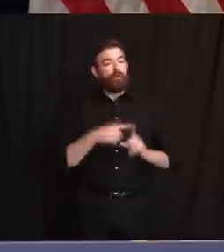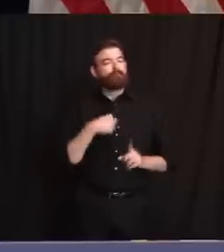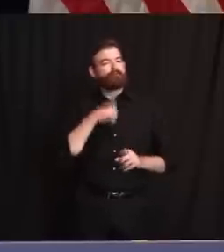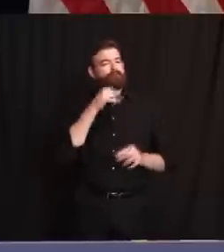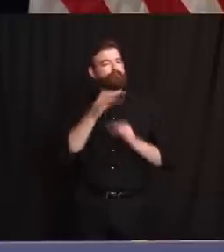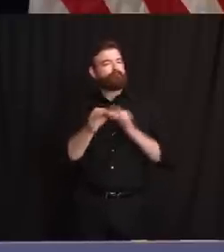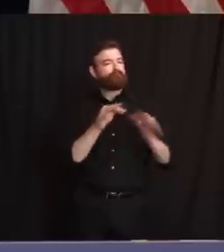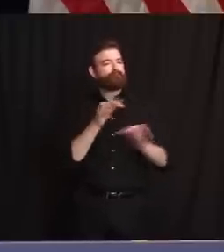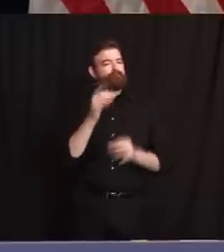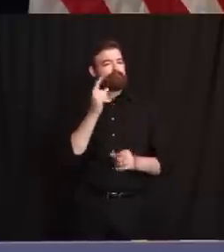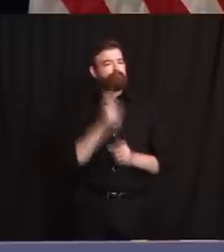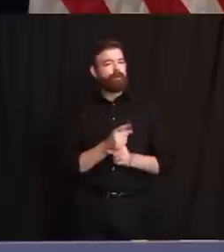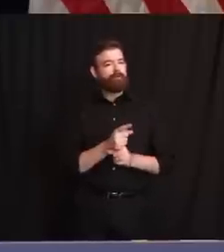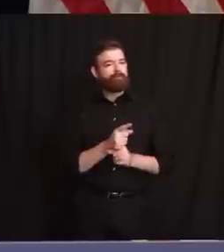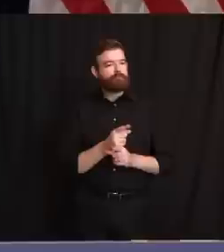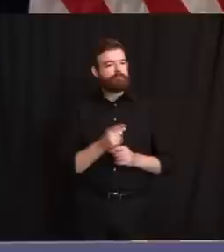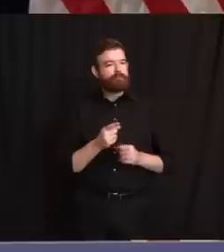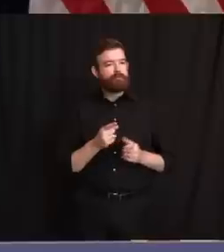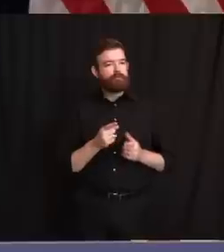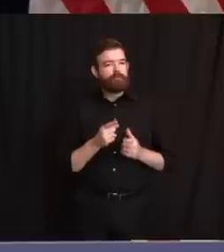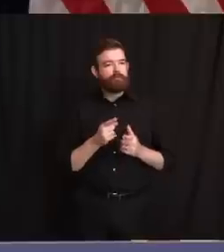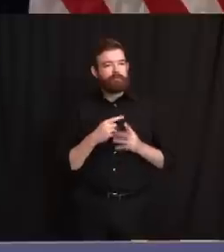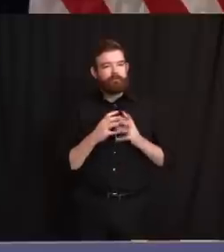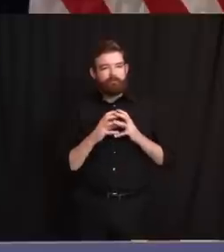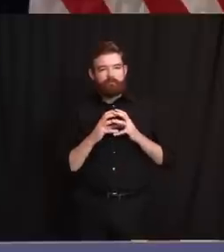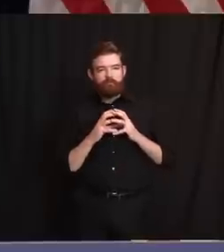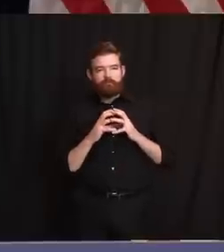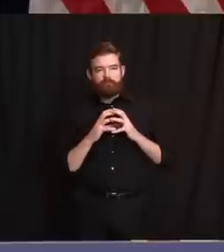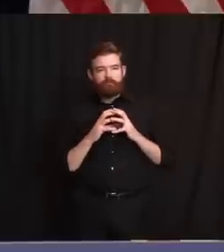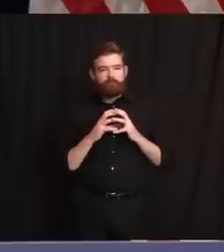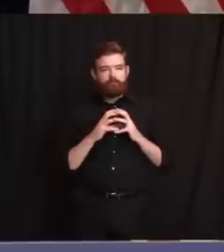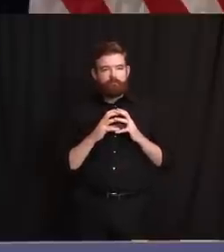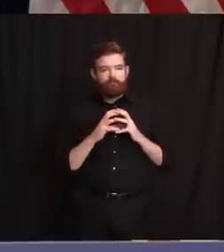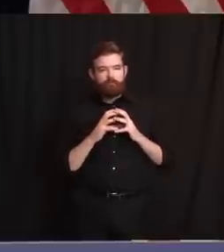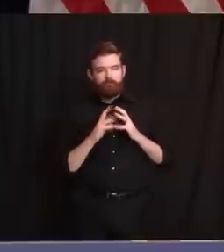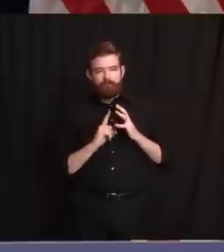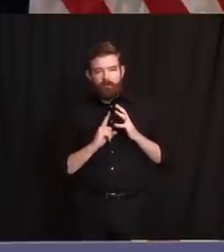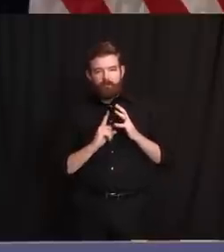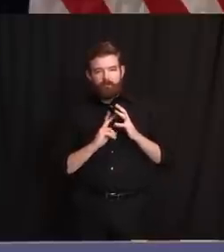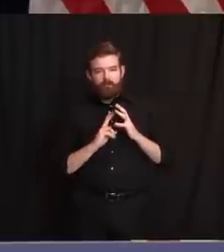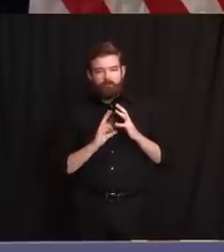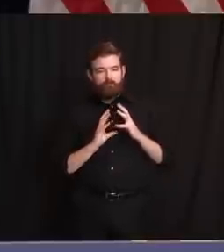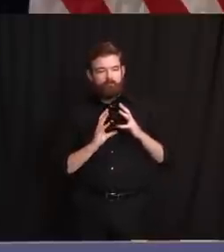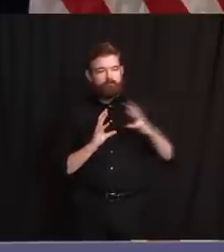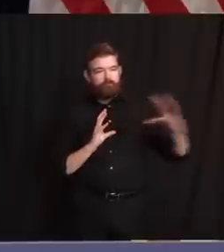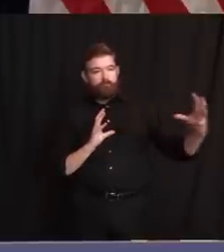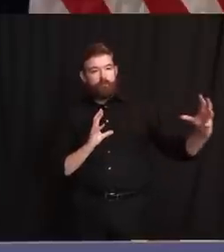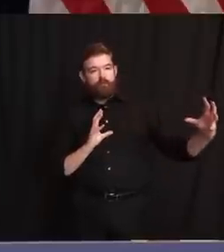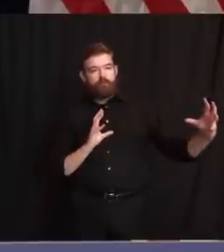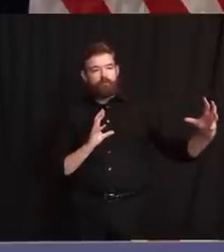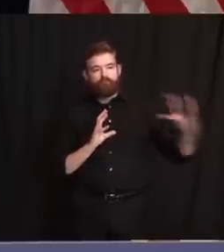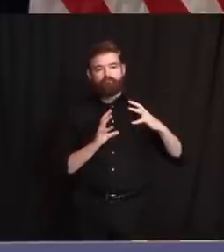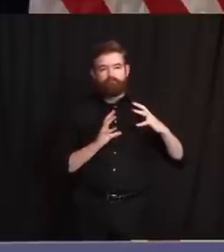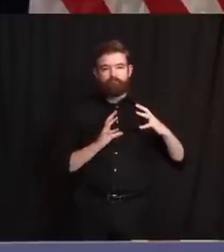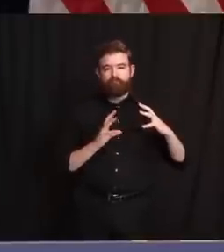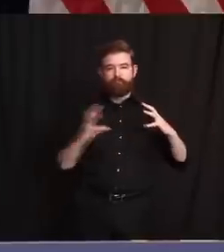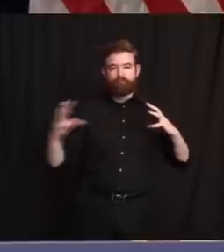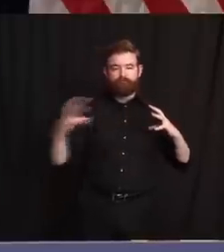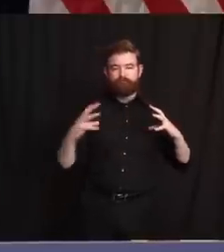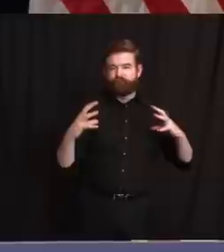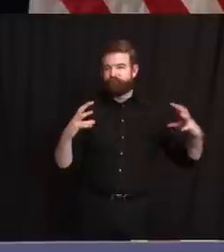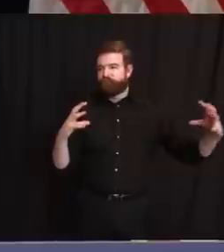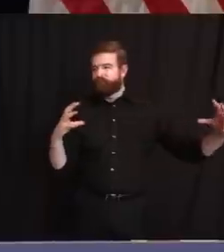And we're now, as we open up, we're going to start to crosshatch those bubbles. So it isn't just in the restaurant. Judy and are having this conversation.